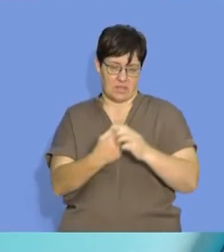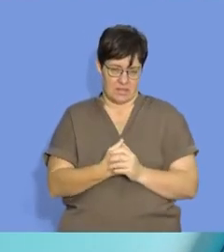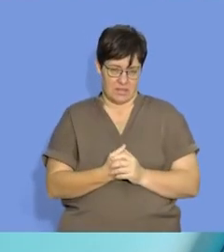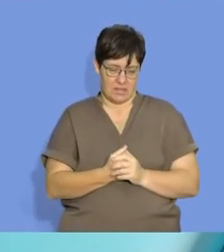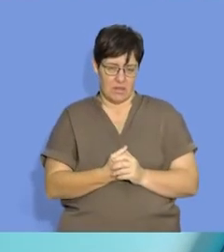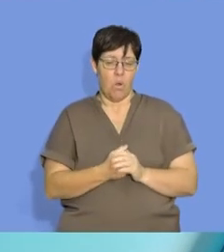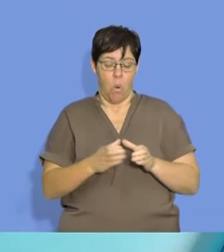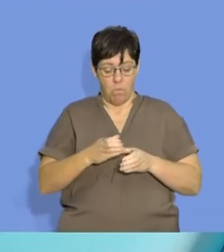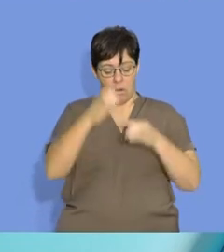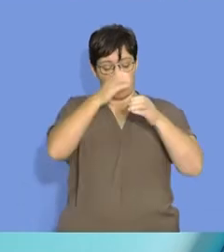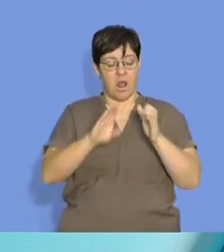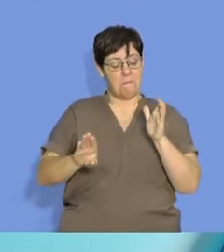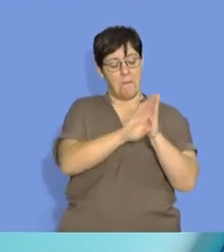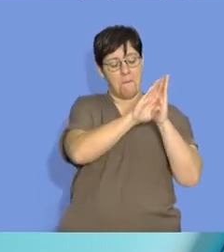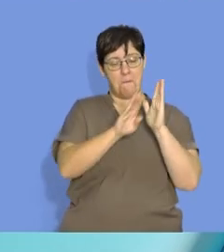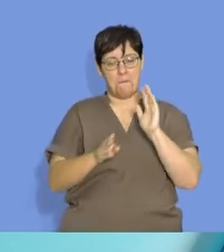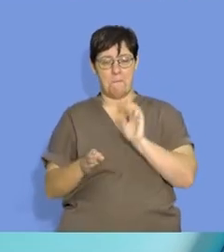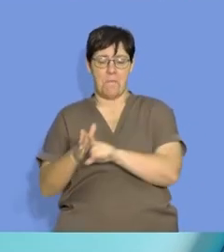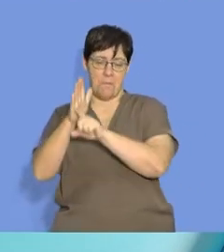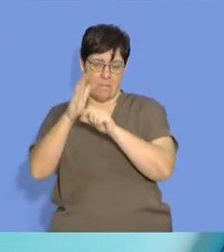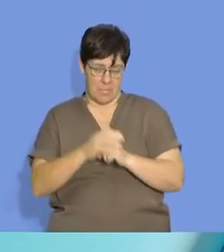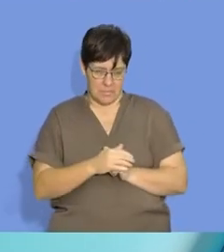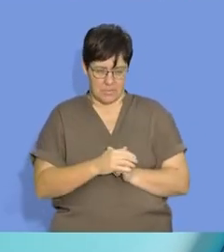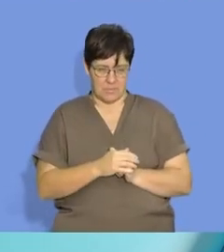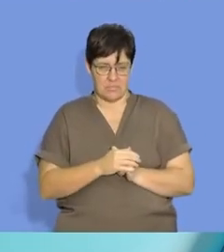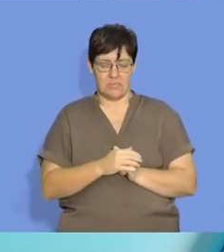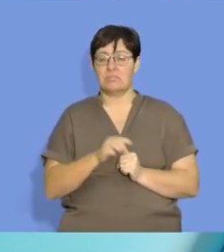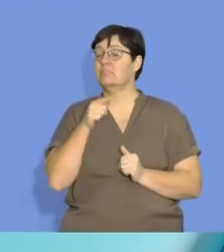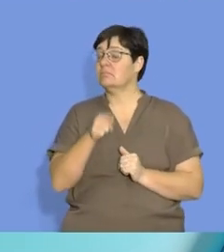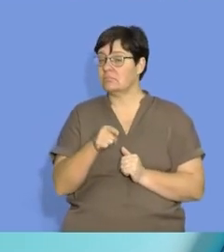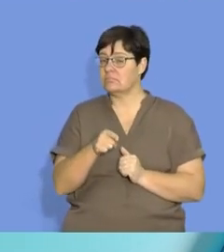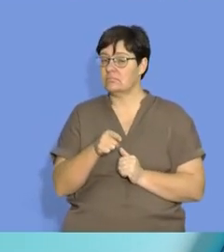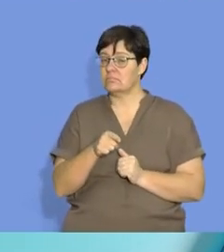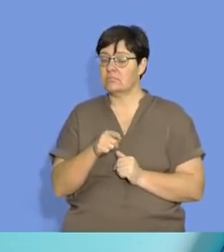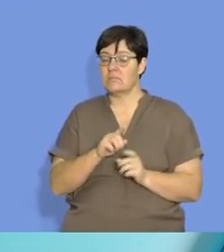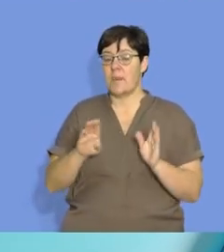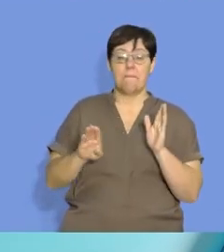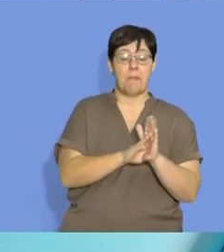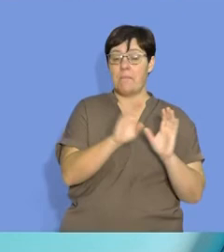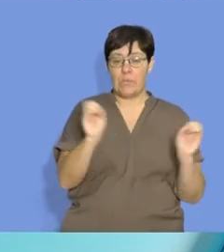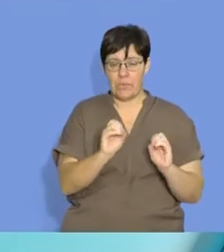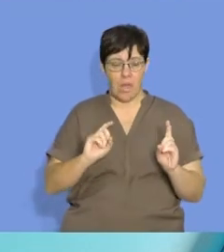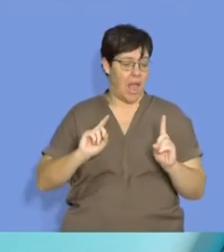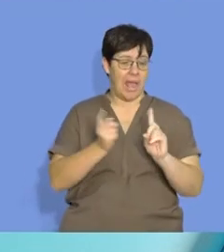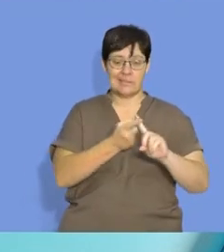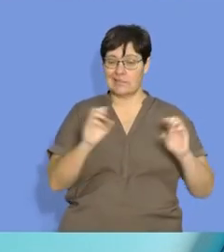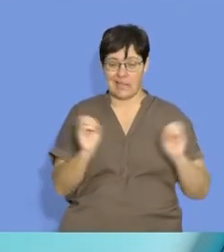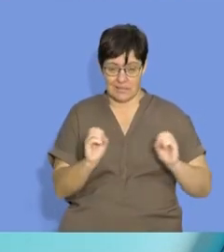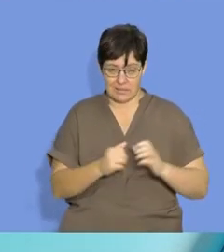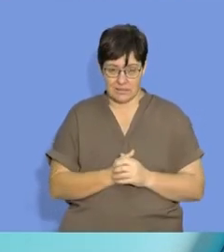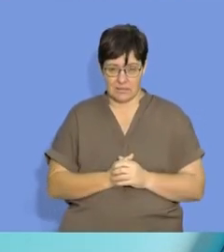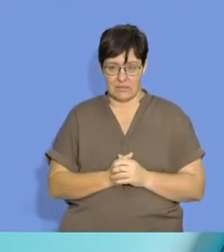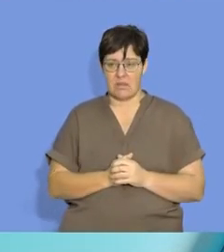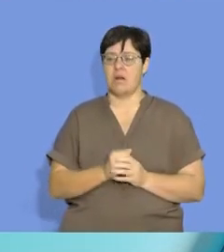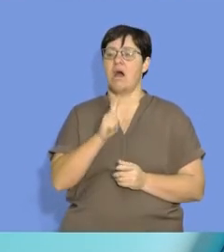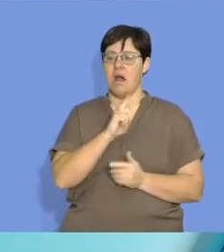or the particles hit against the inside of your vessel. But if there's no bumping, or no hitting, or